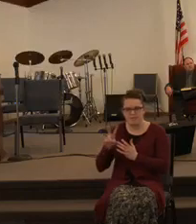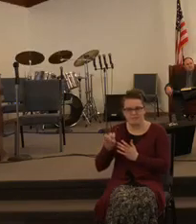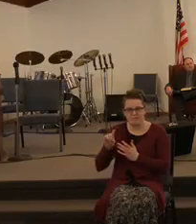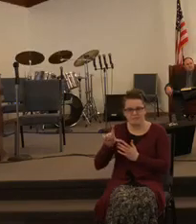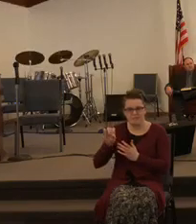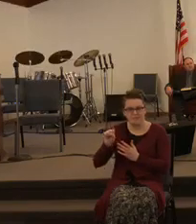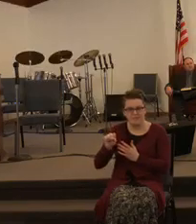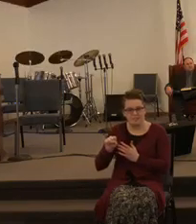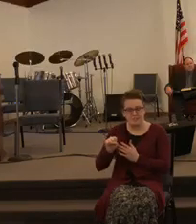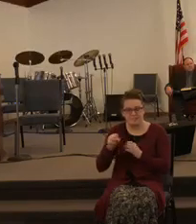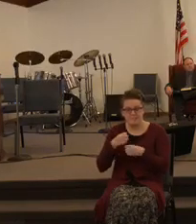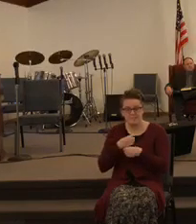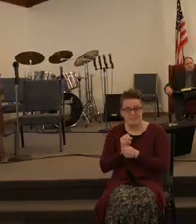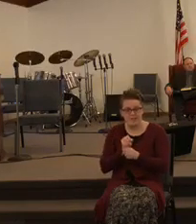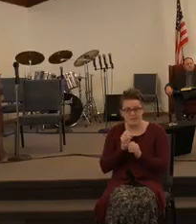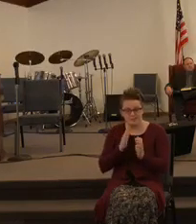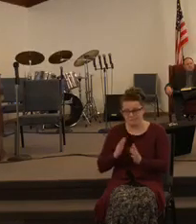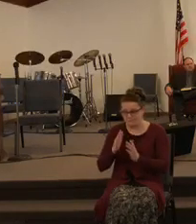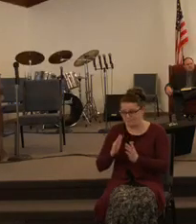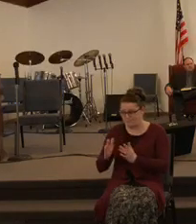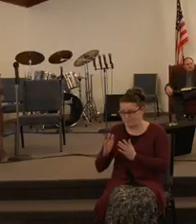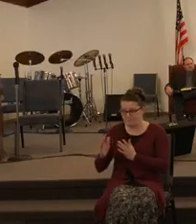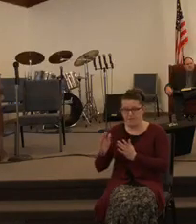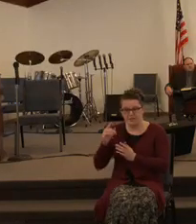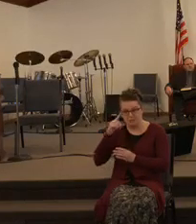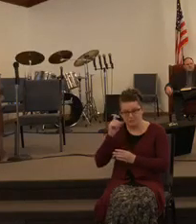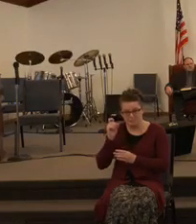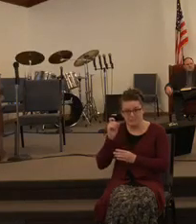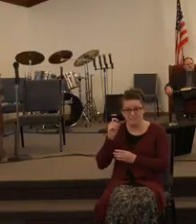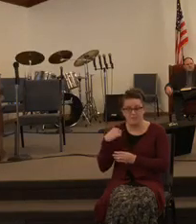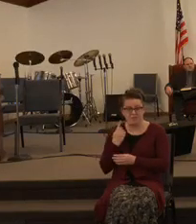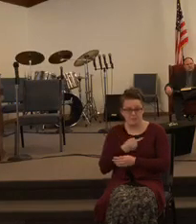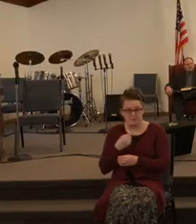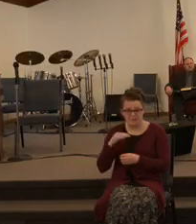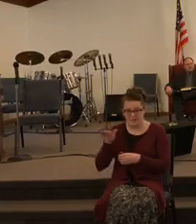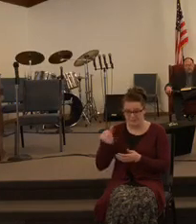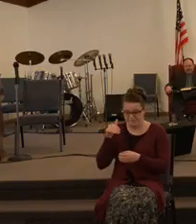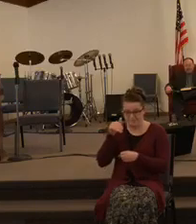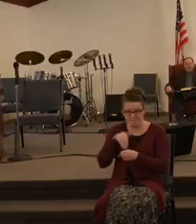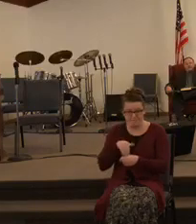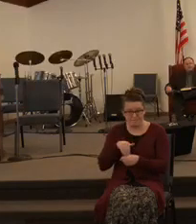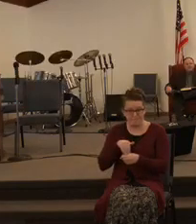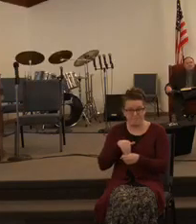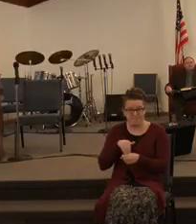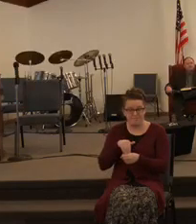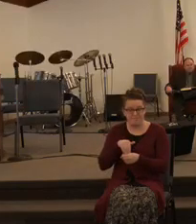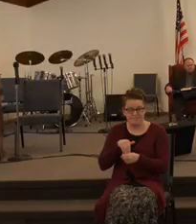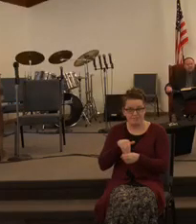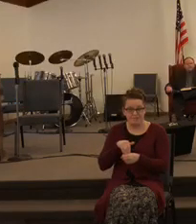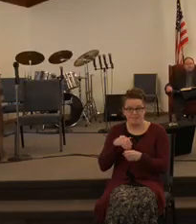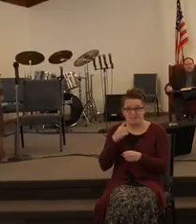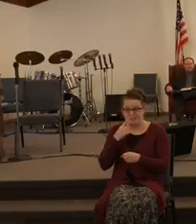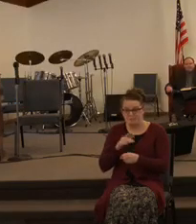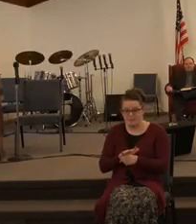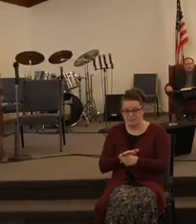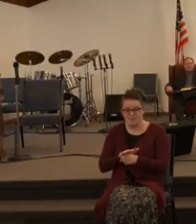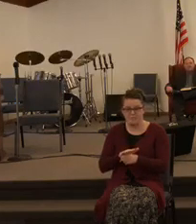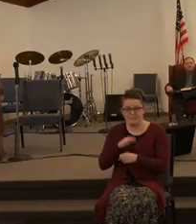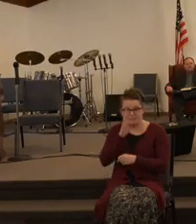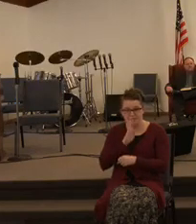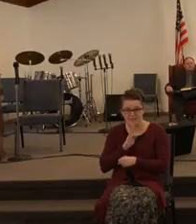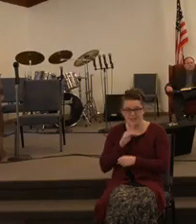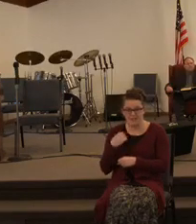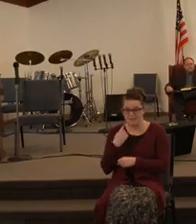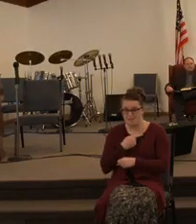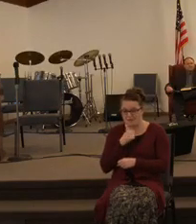make preparations because we are about to enter the promise of God. We are about to enter into the land and